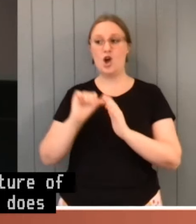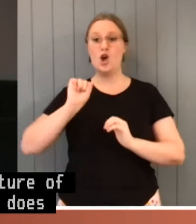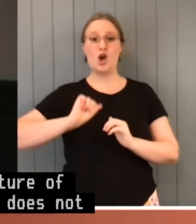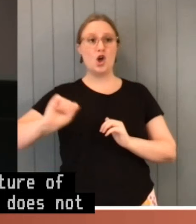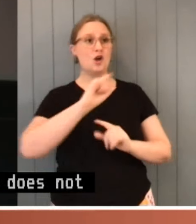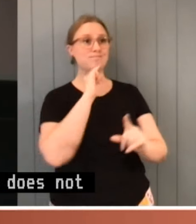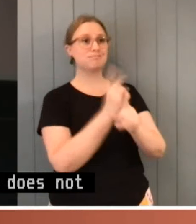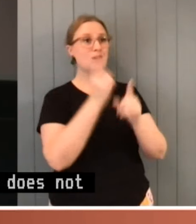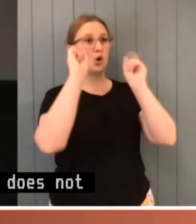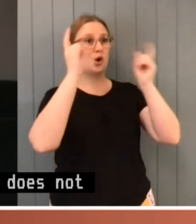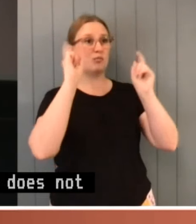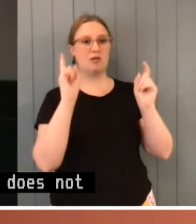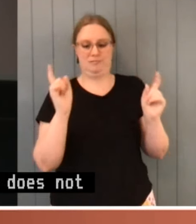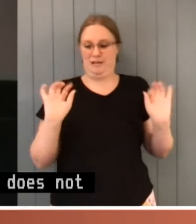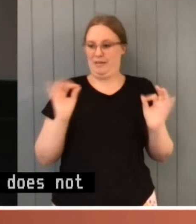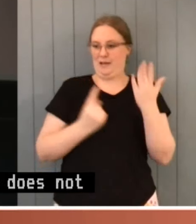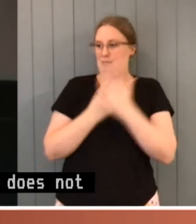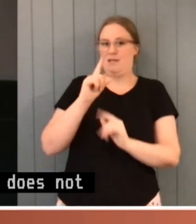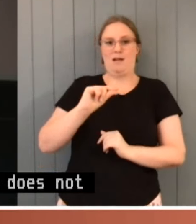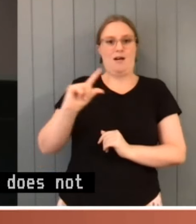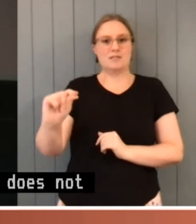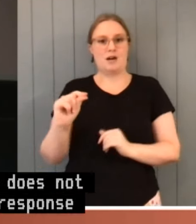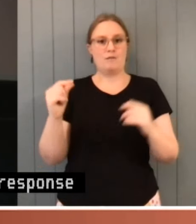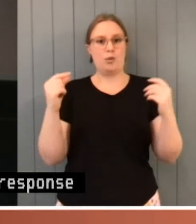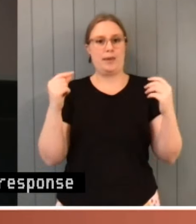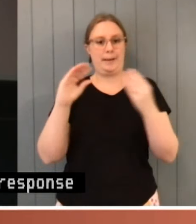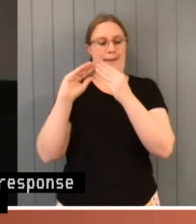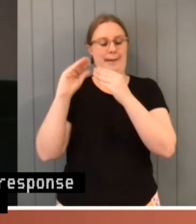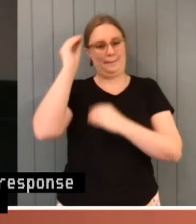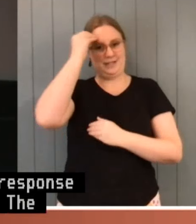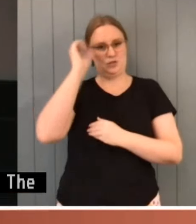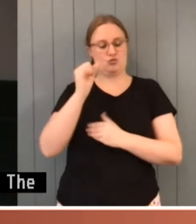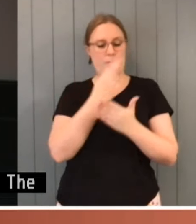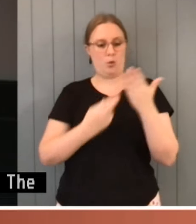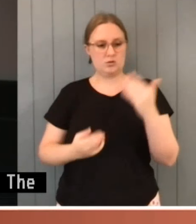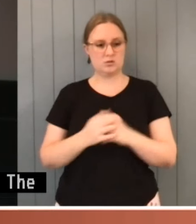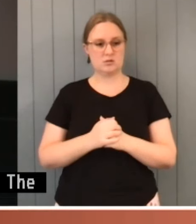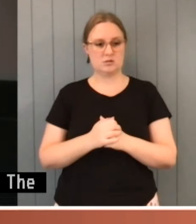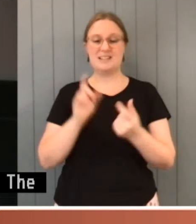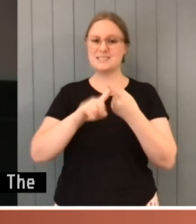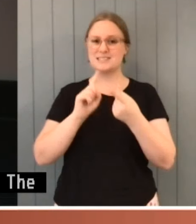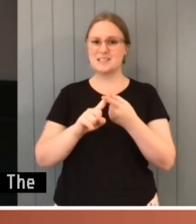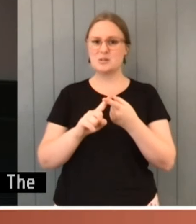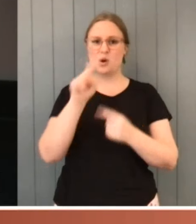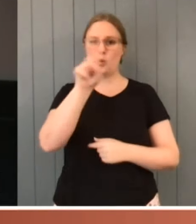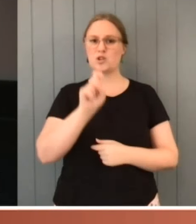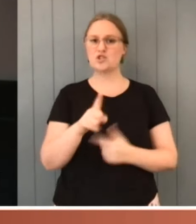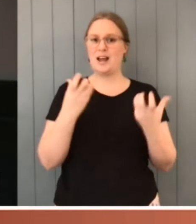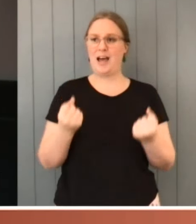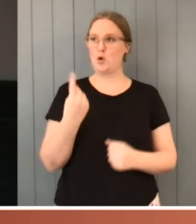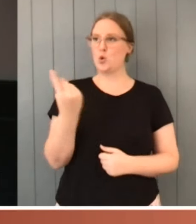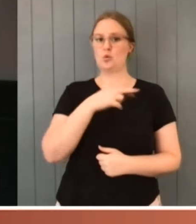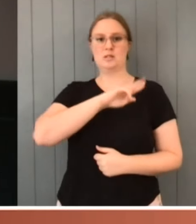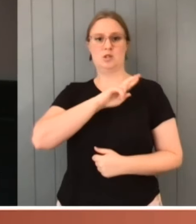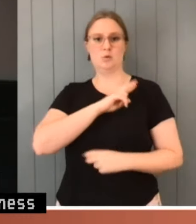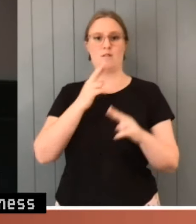Committee's report. The question remains, who is accountable for the lawfulness of public expenditure, quite apart from the ethical integrity of